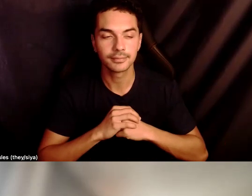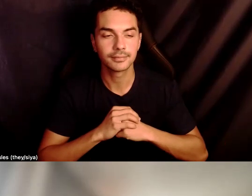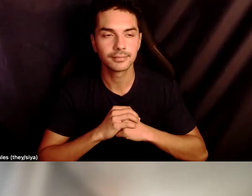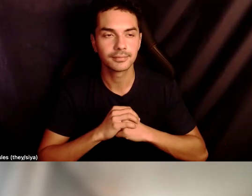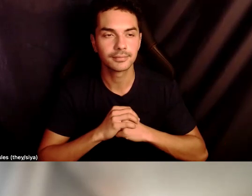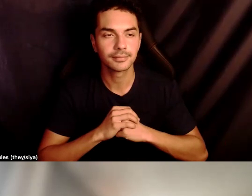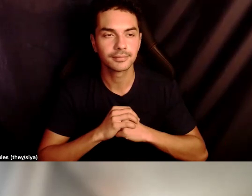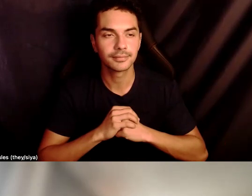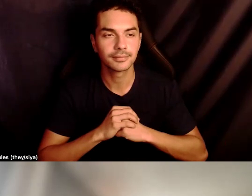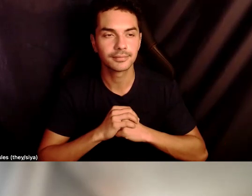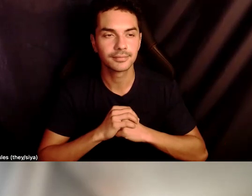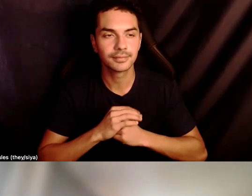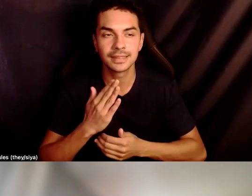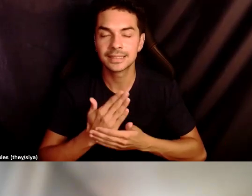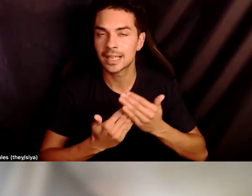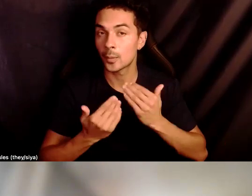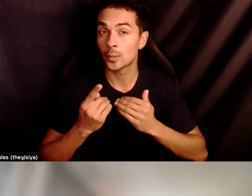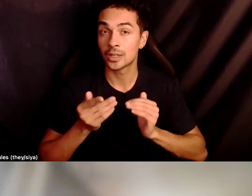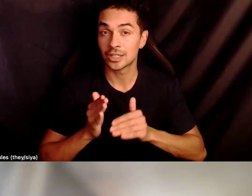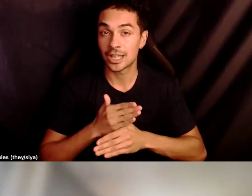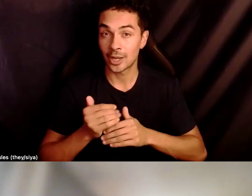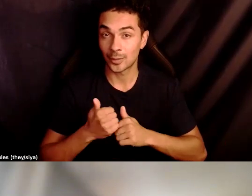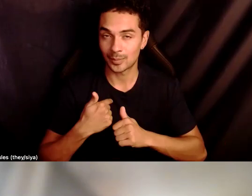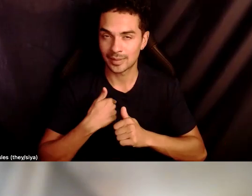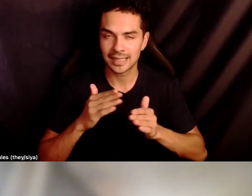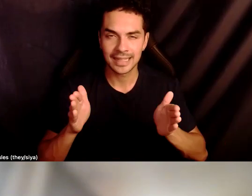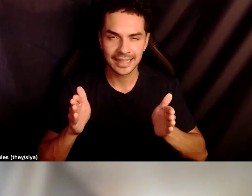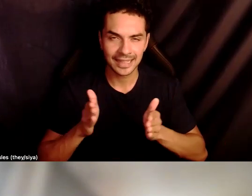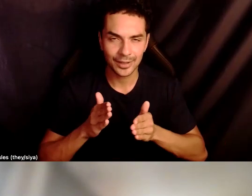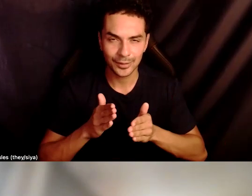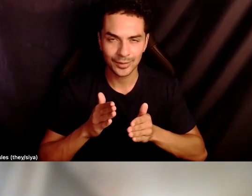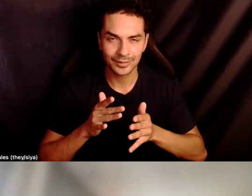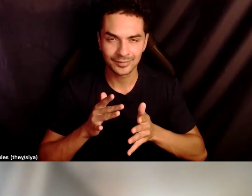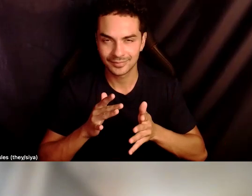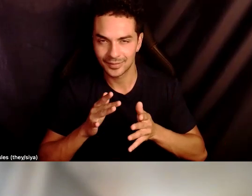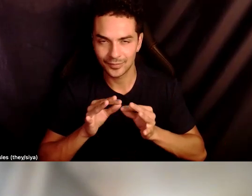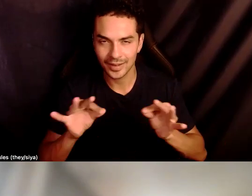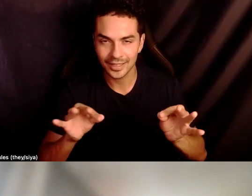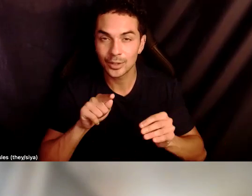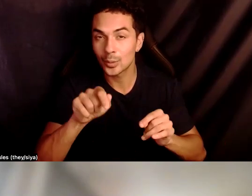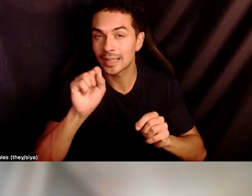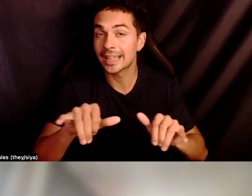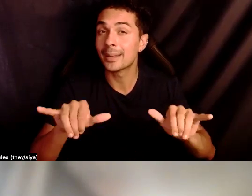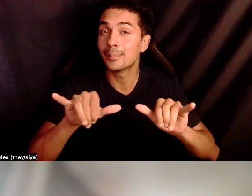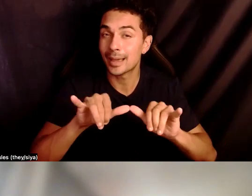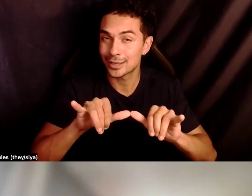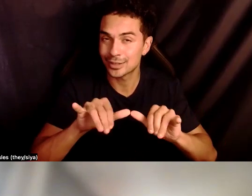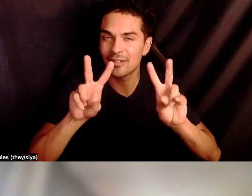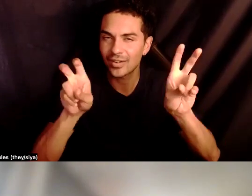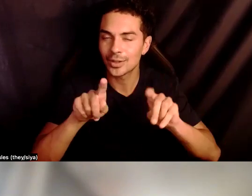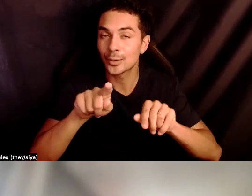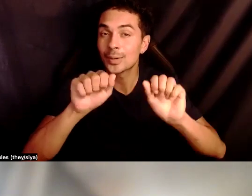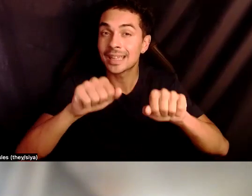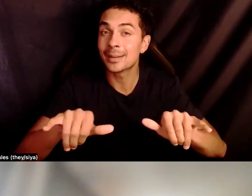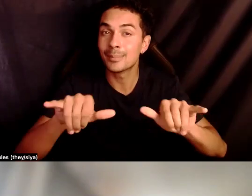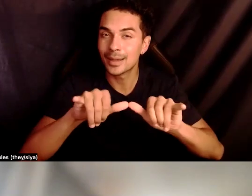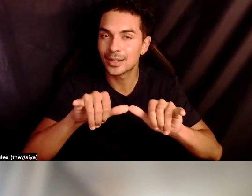Someone once shared with me this little phrase, like you measure what you treasure. And at the time I was like, so turned